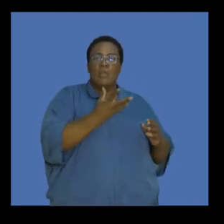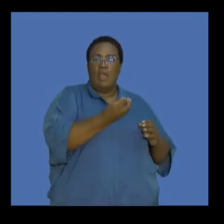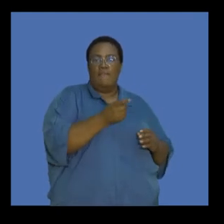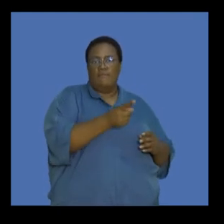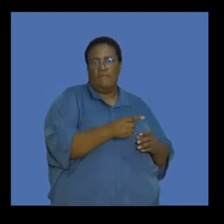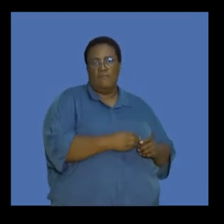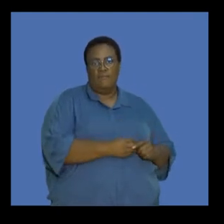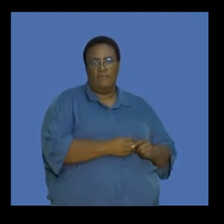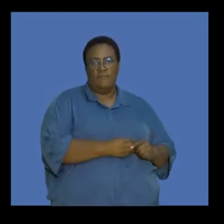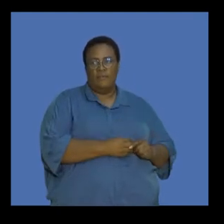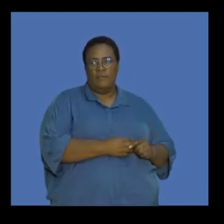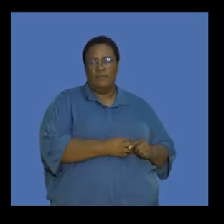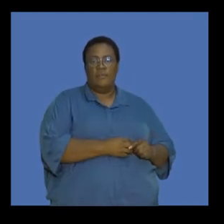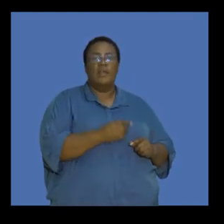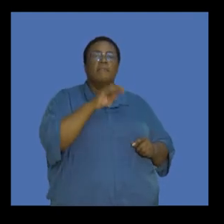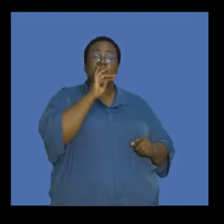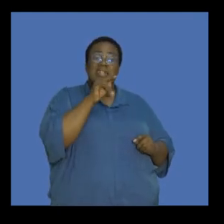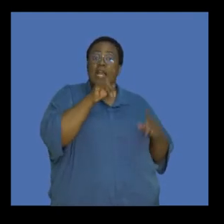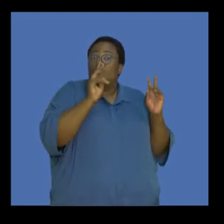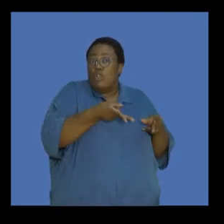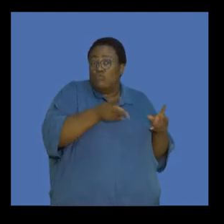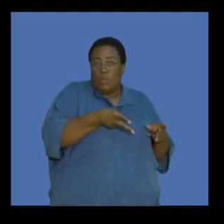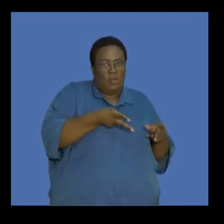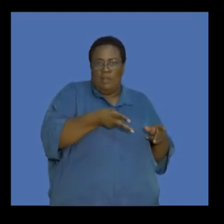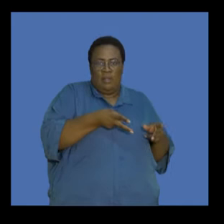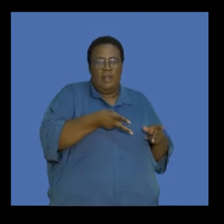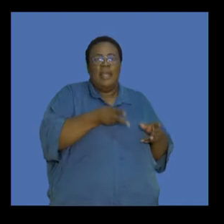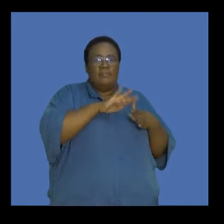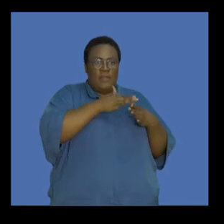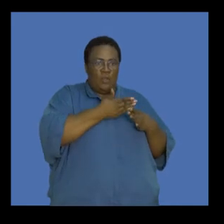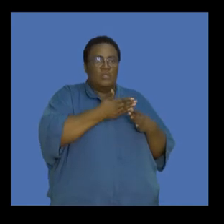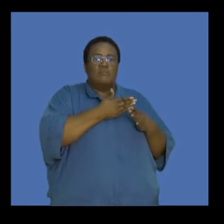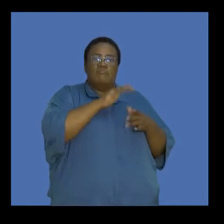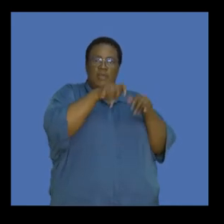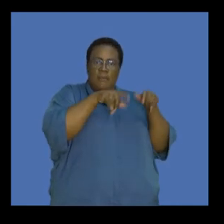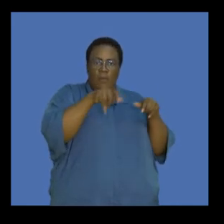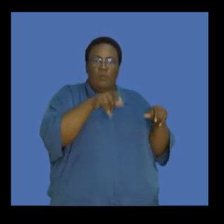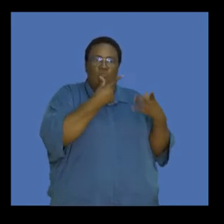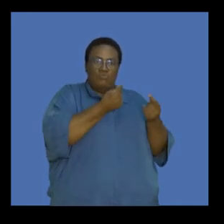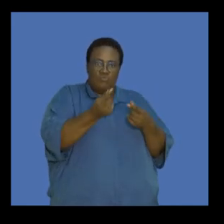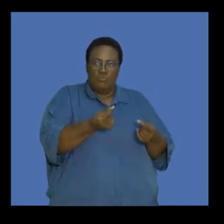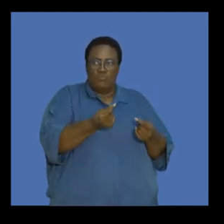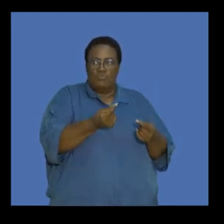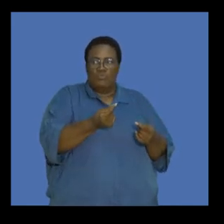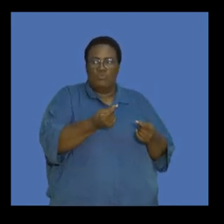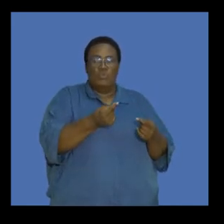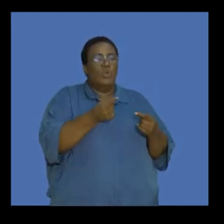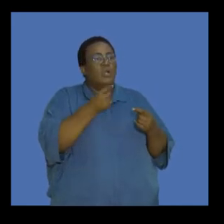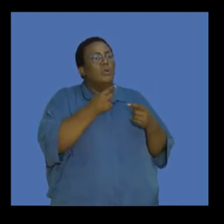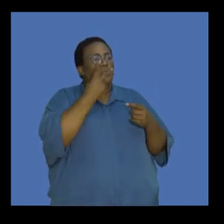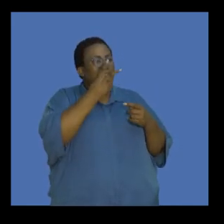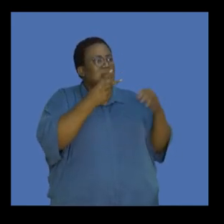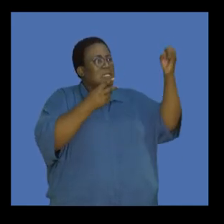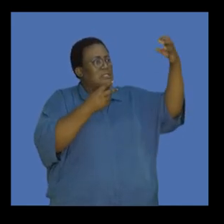this. So this is not a natural phenomenon, but this is as a result of human activity. So as we look at the sun, it